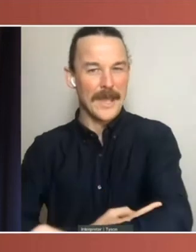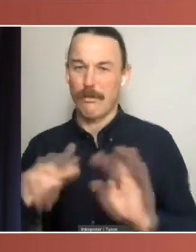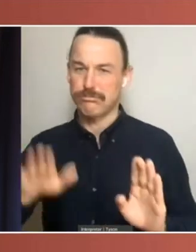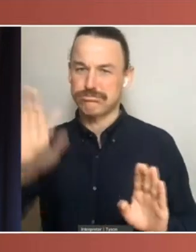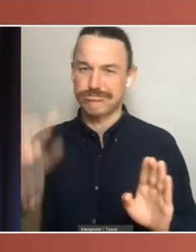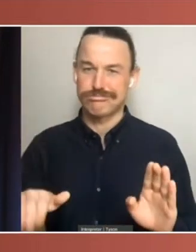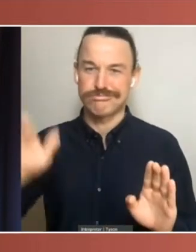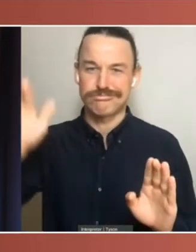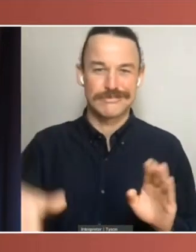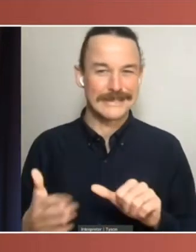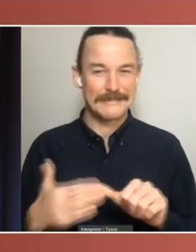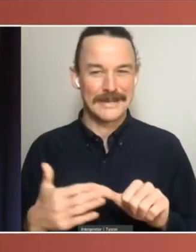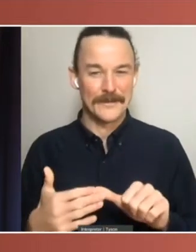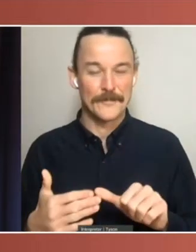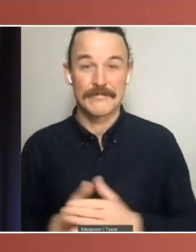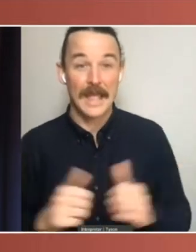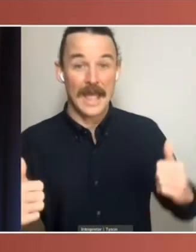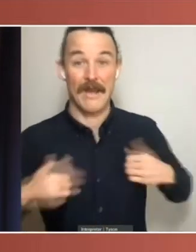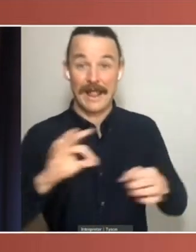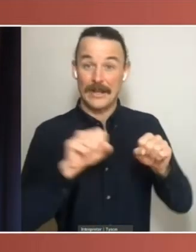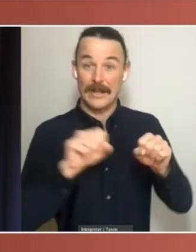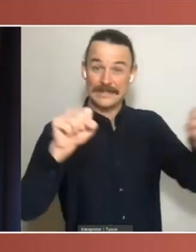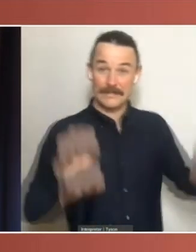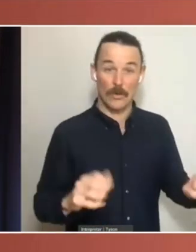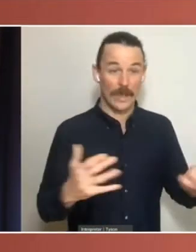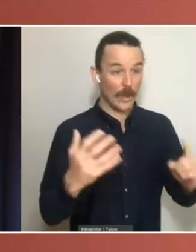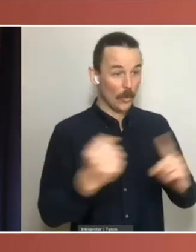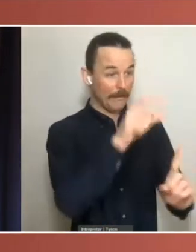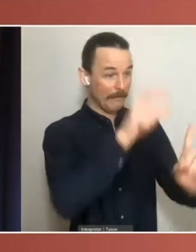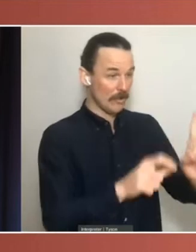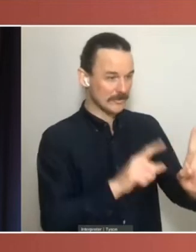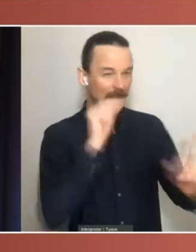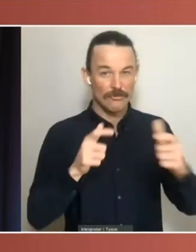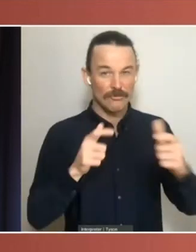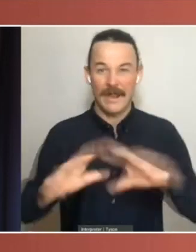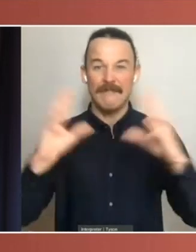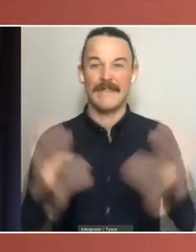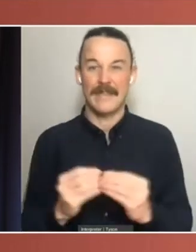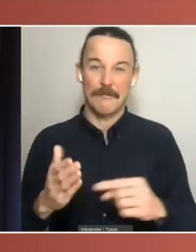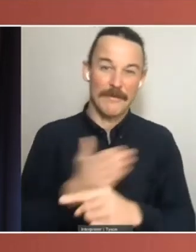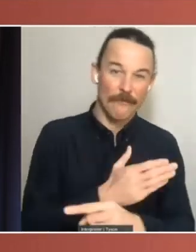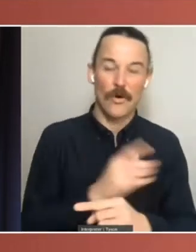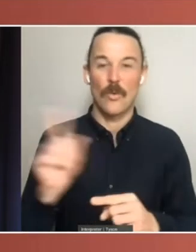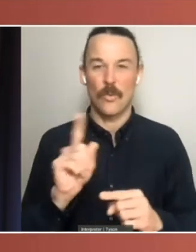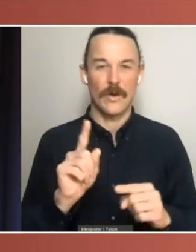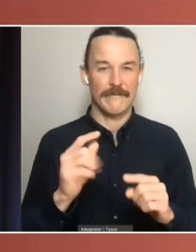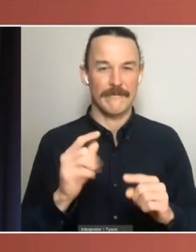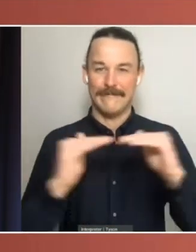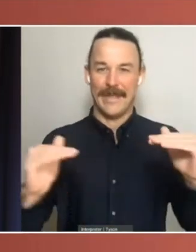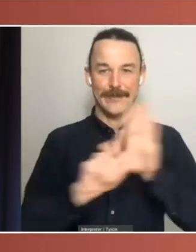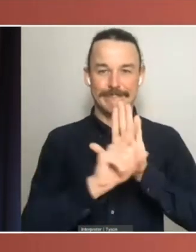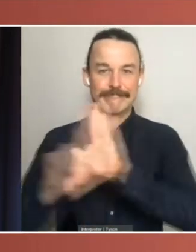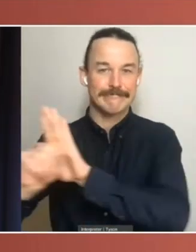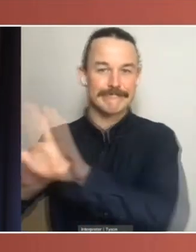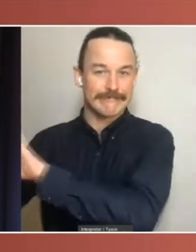electoral systems in the Senate before proportional representation led to dramatic swings, with the government or opposition in